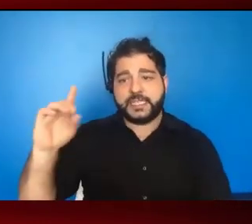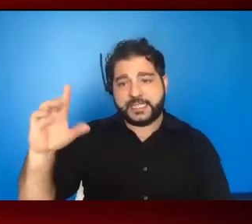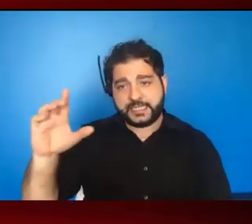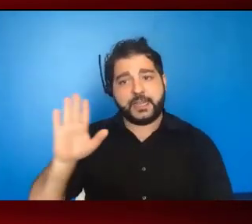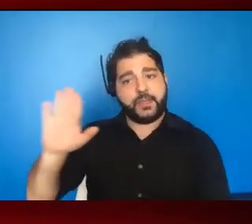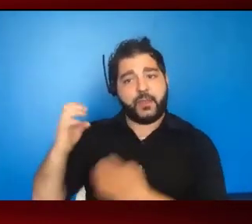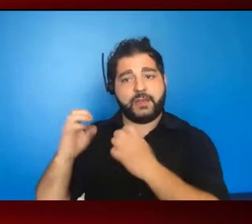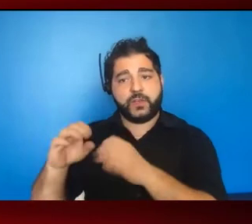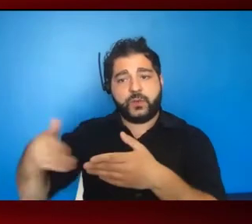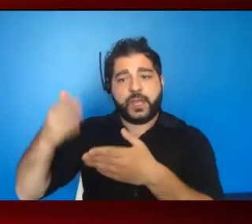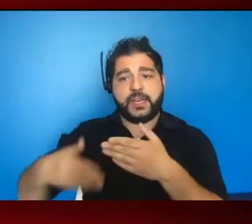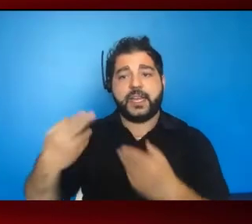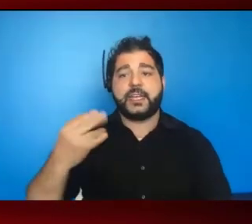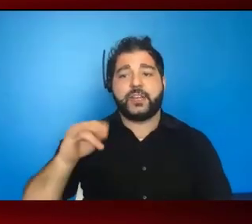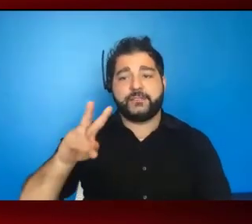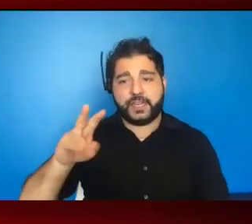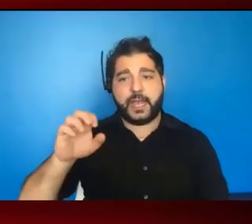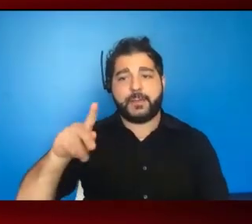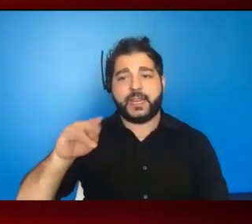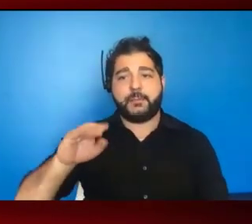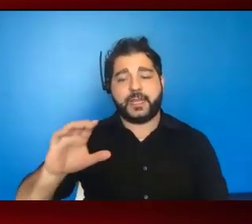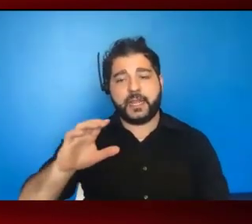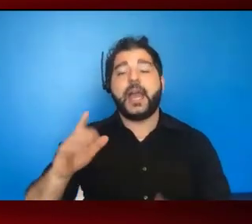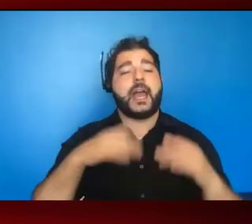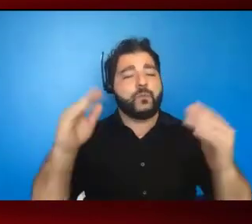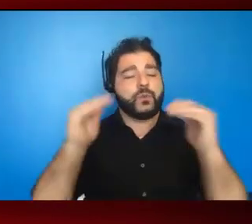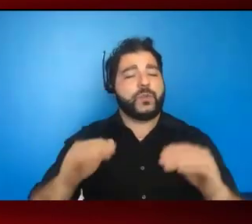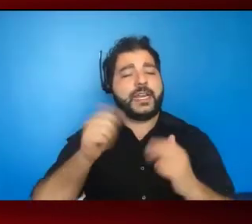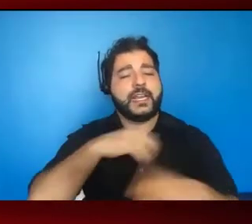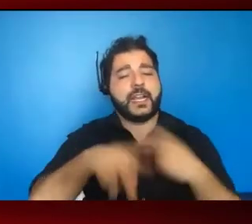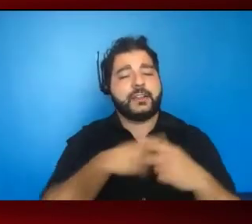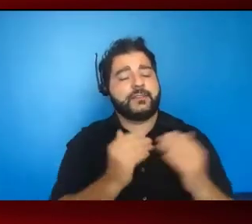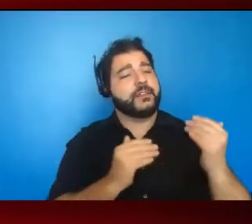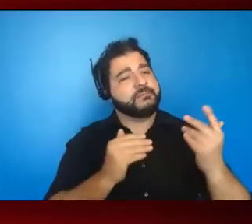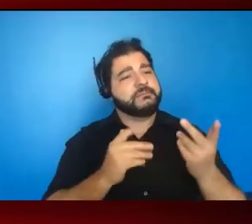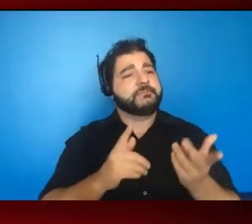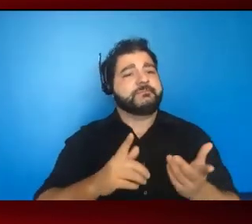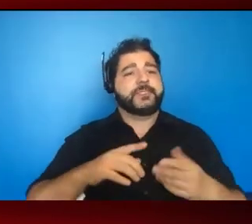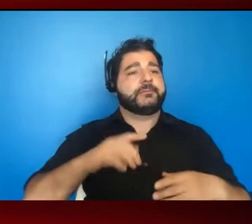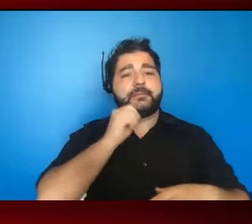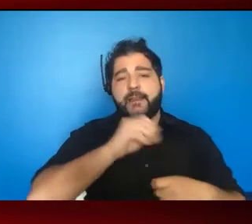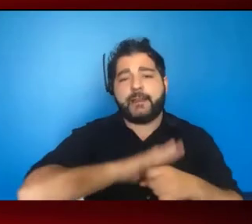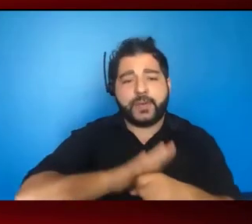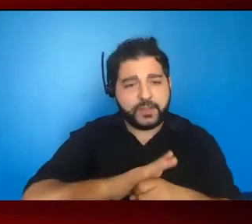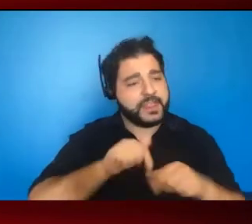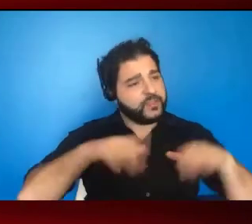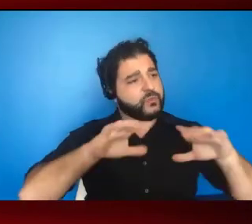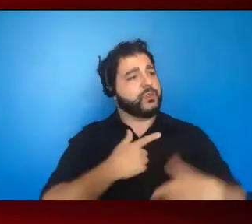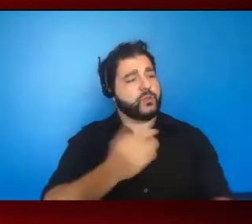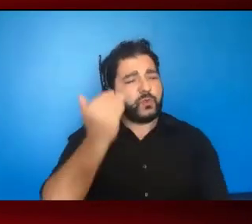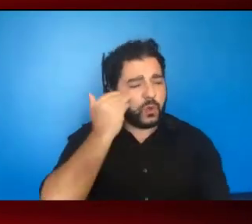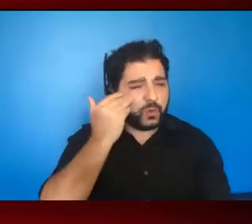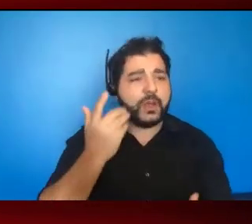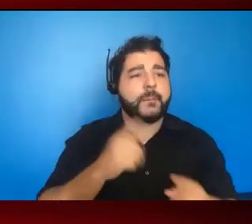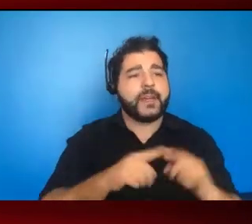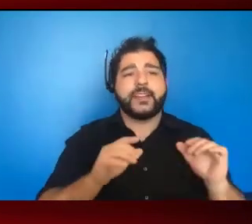to end the HIV epidemic and reduce disparities. And I feel like this group, especially this will resonate that really, there's nothing that really